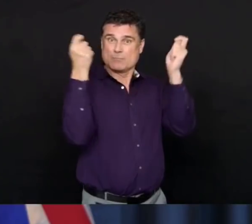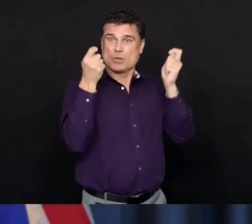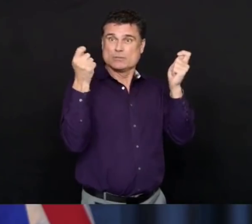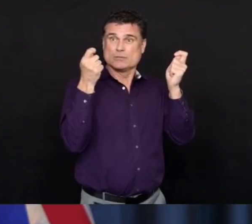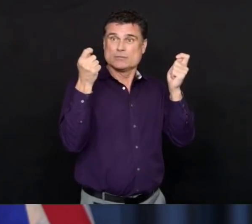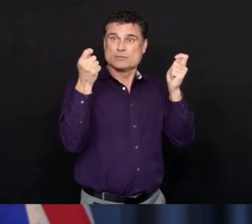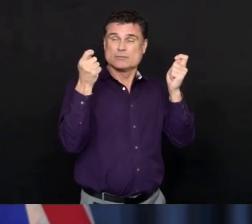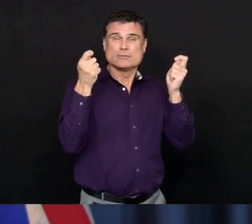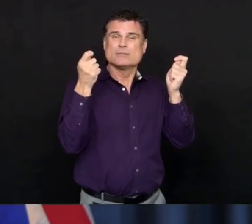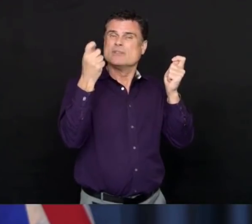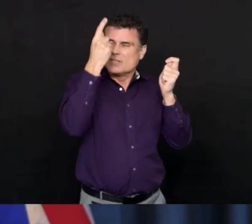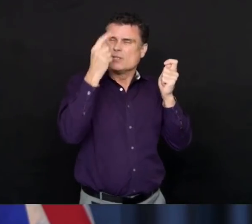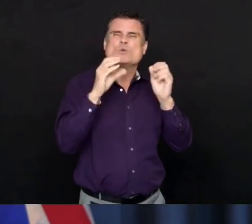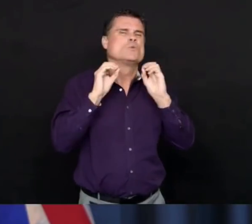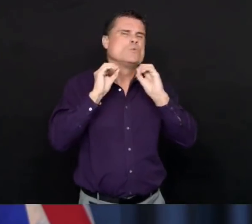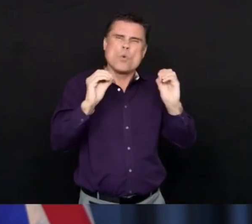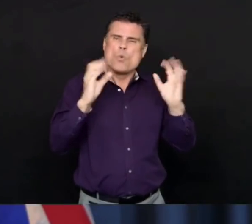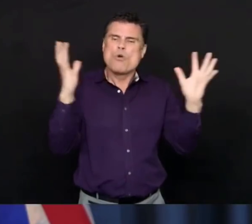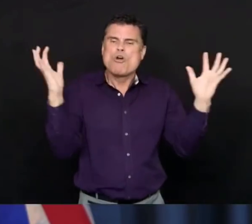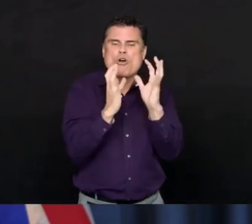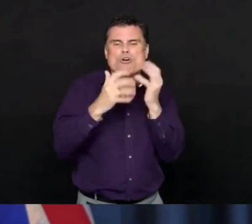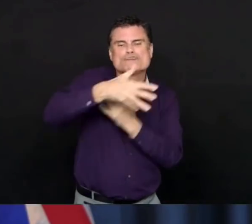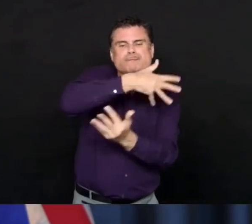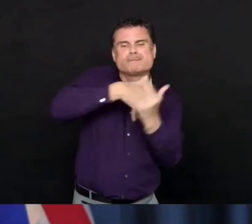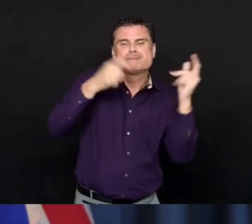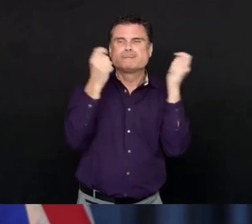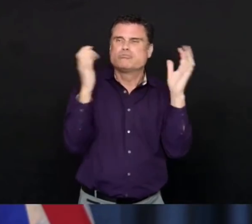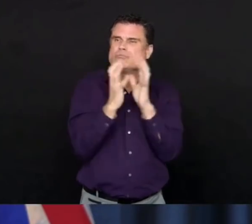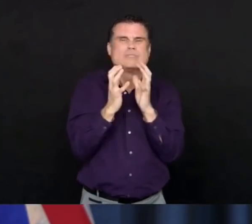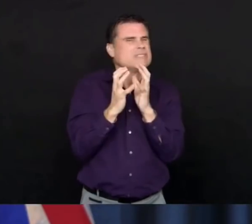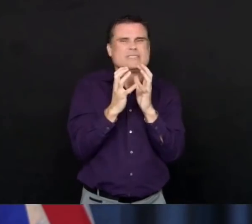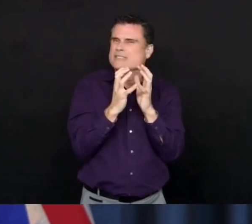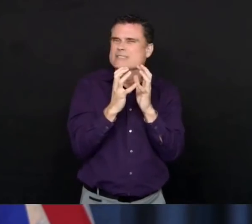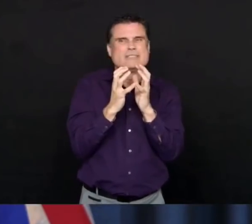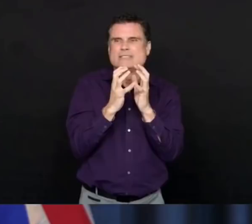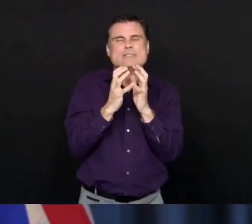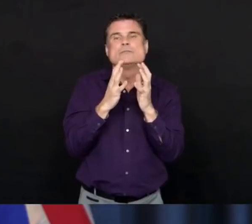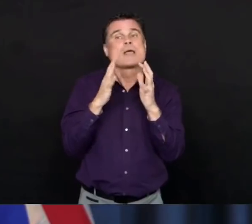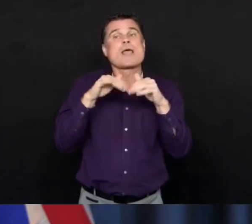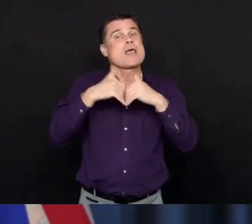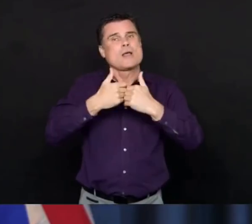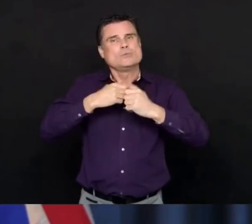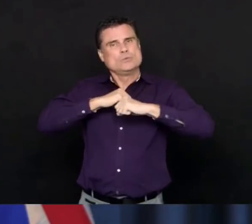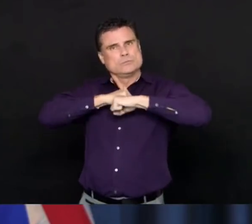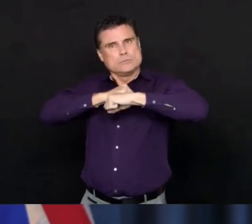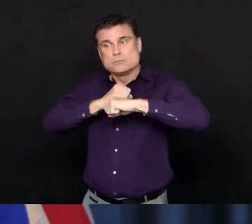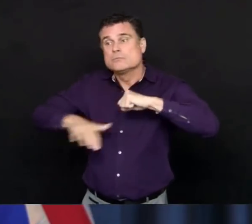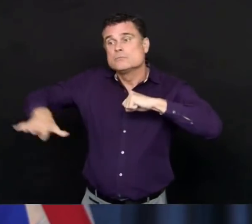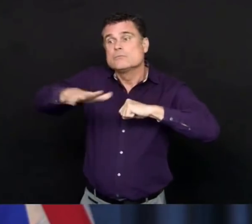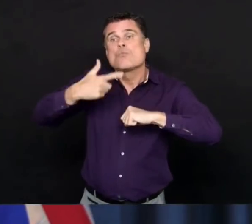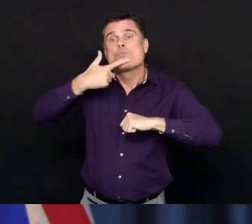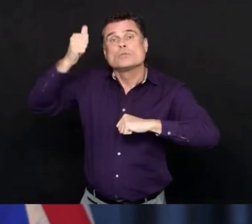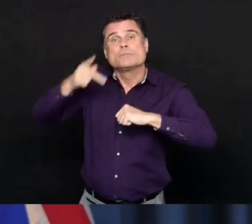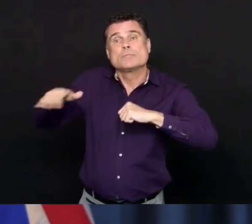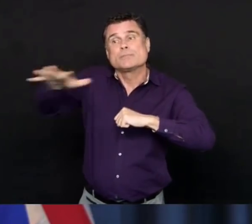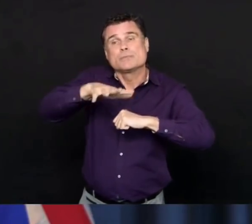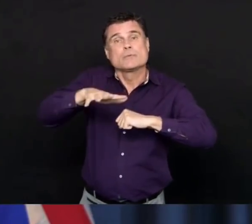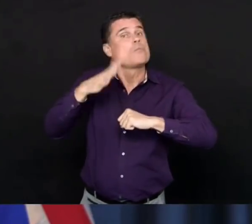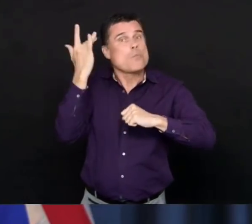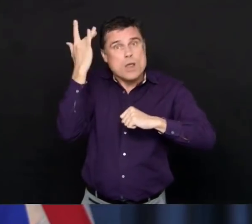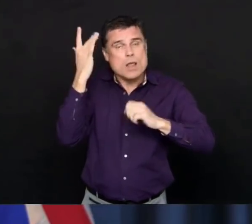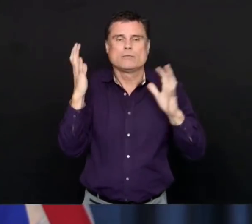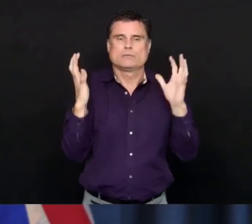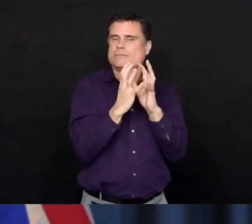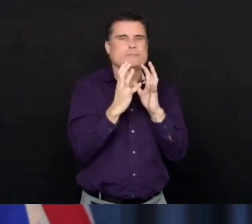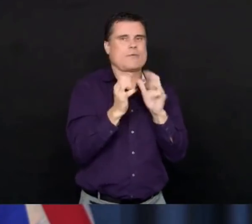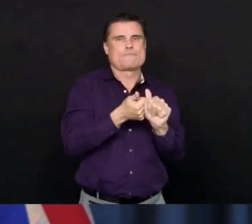safely from a distance. And that is an important thing for us all to remember. This is also a time, I know, when